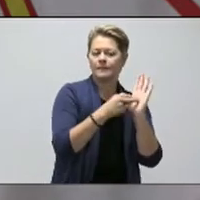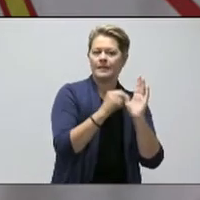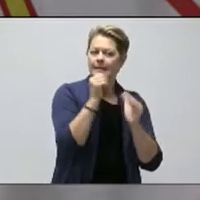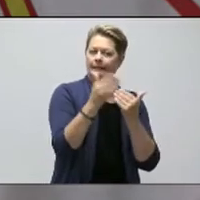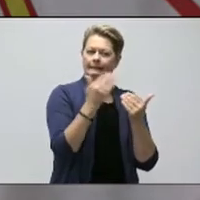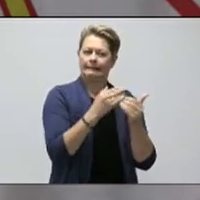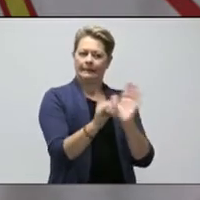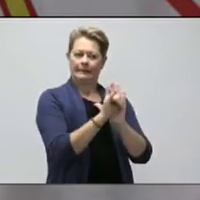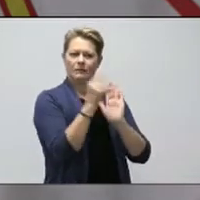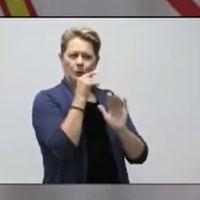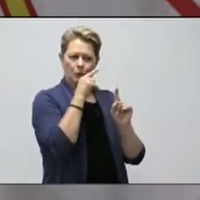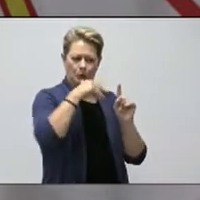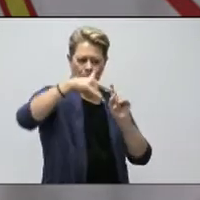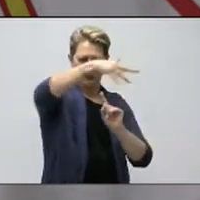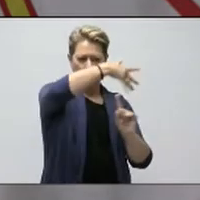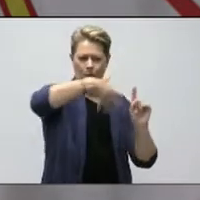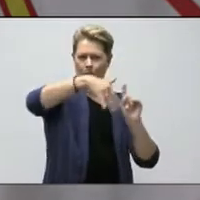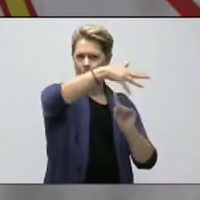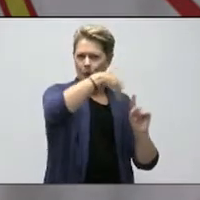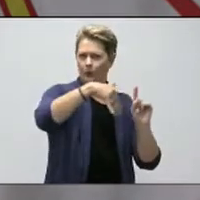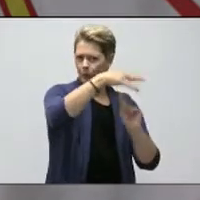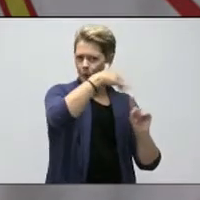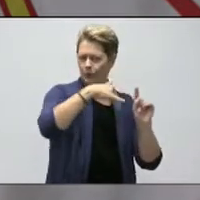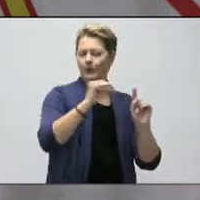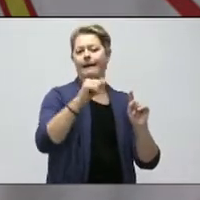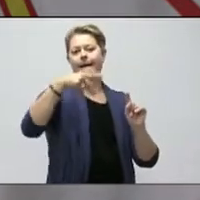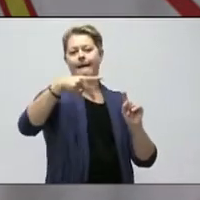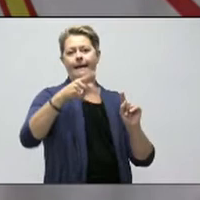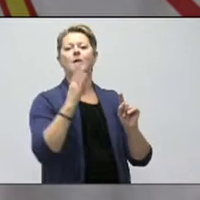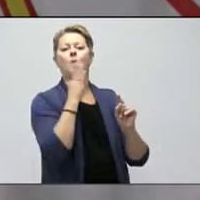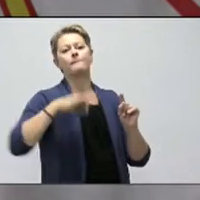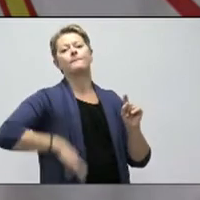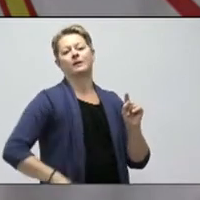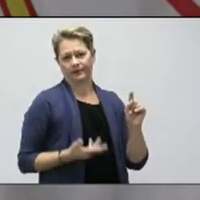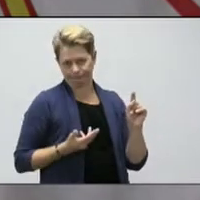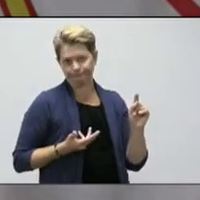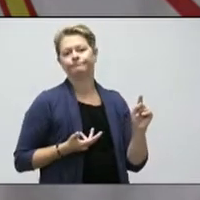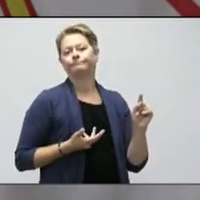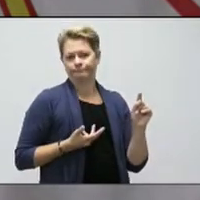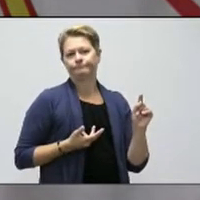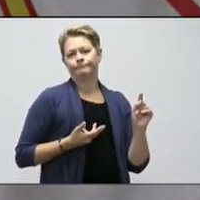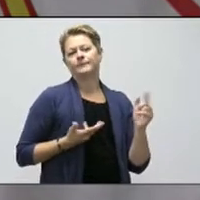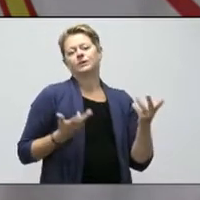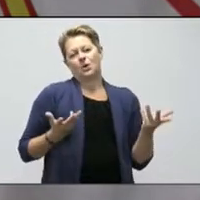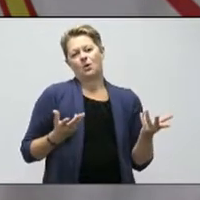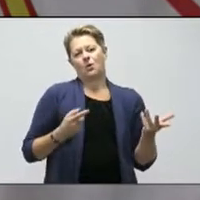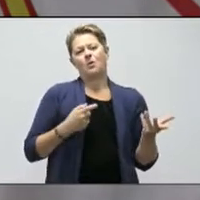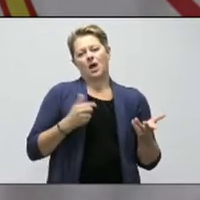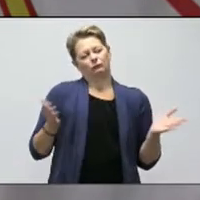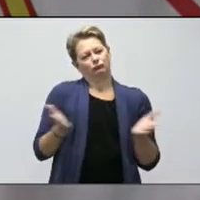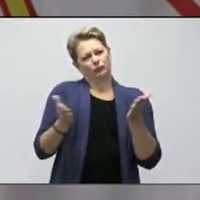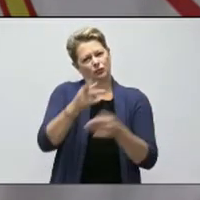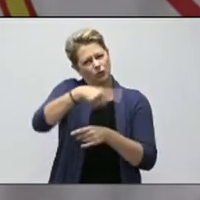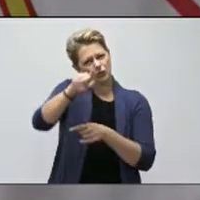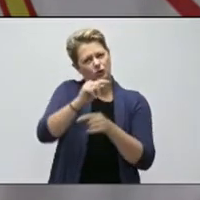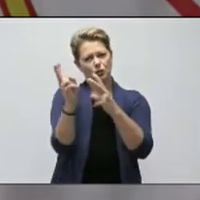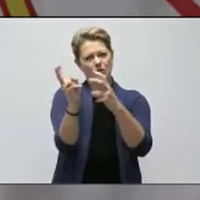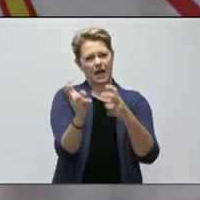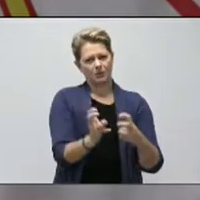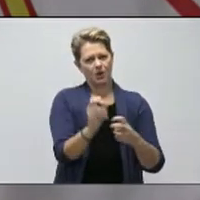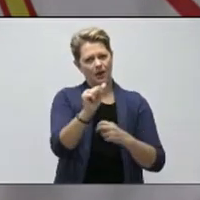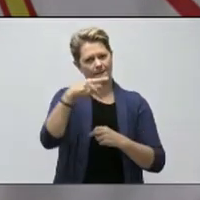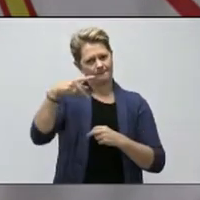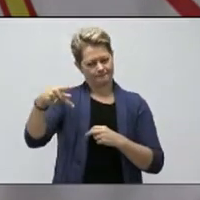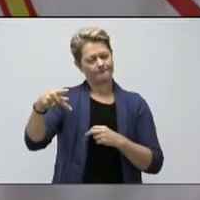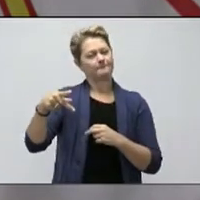identify who those are, where it would be quite useful. And we would certainly encourage people to download the app if